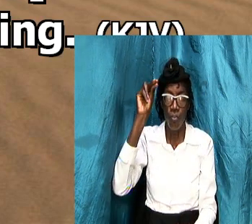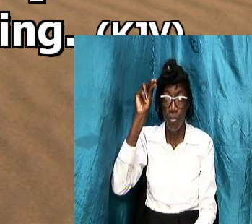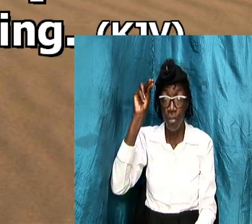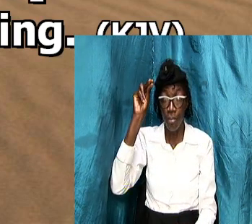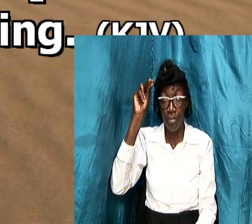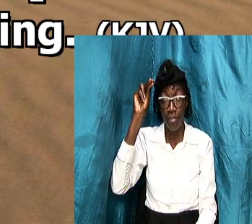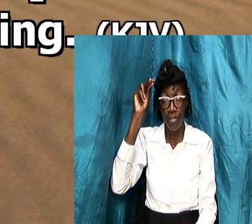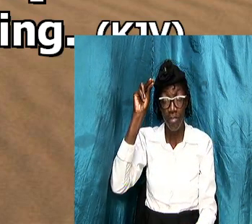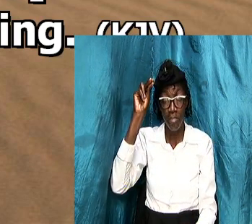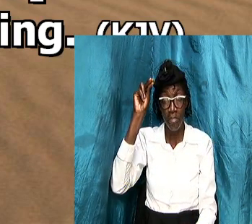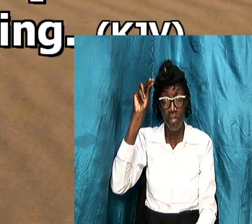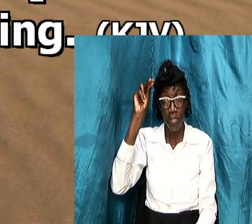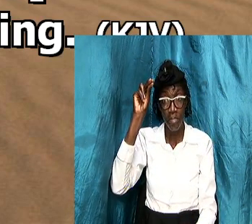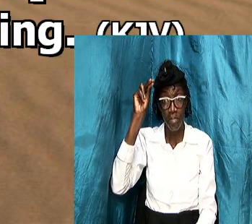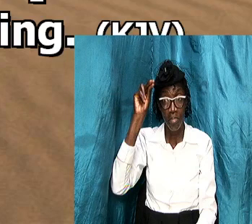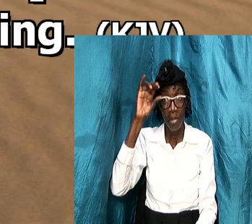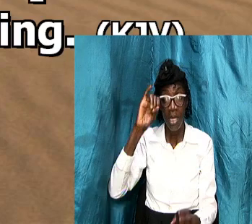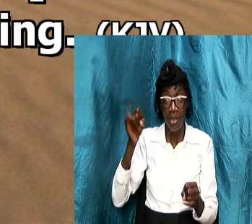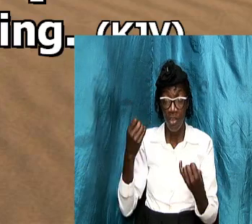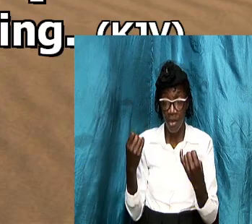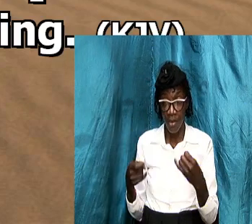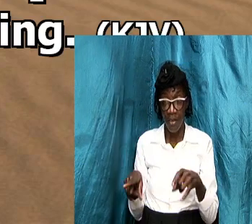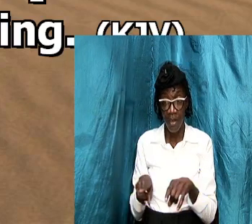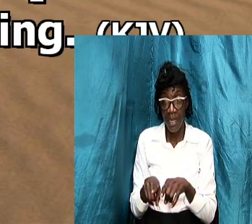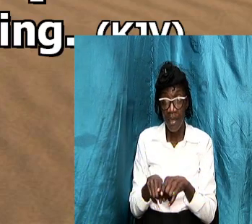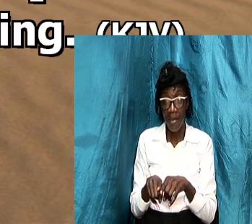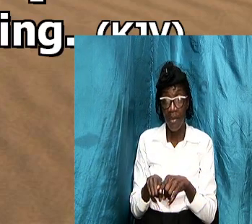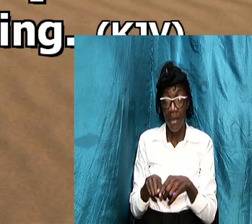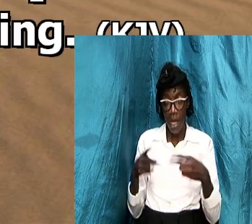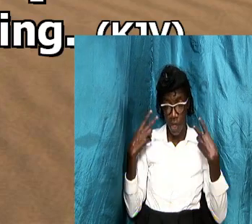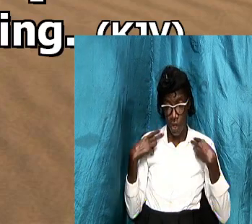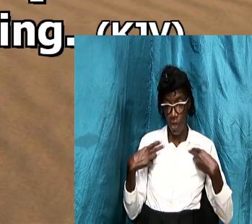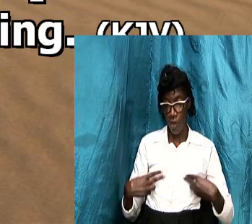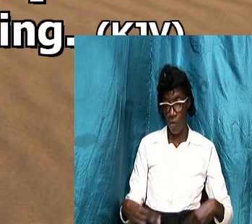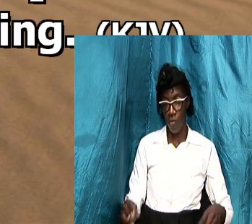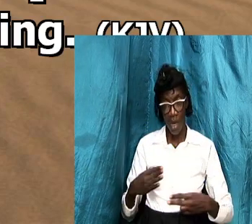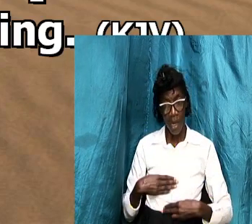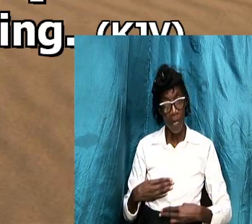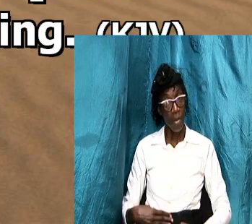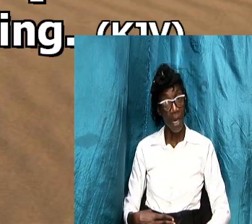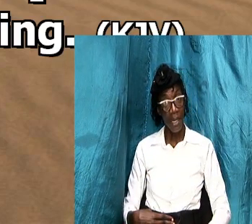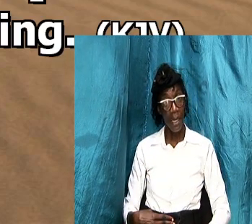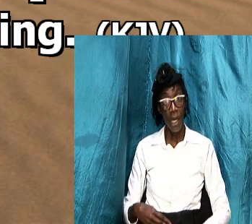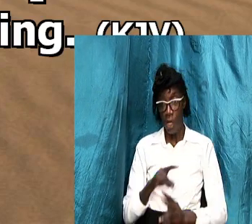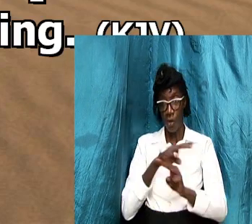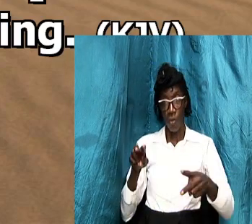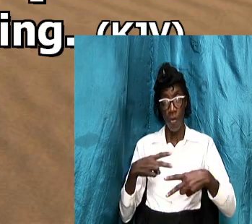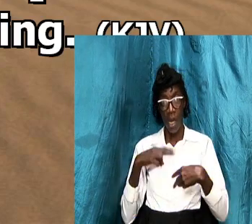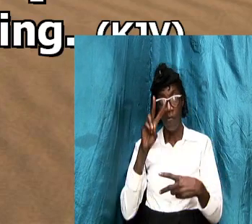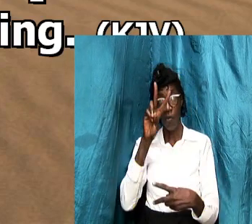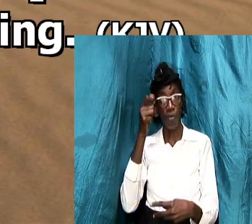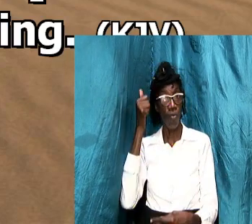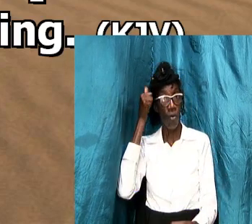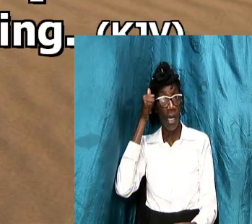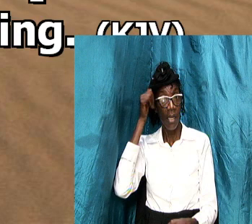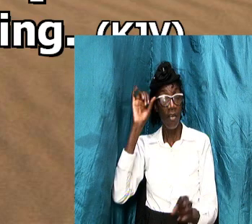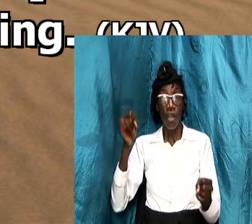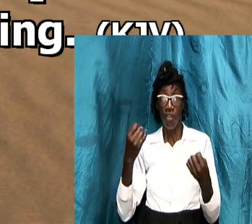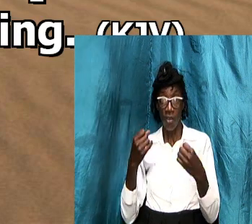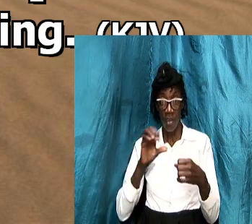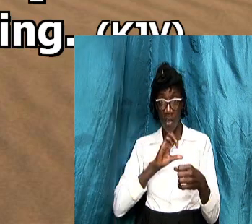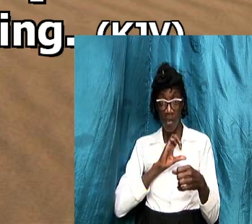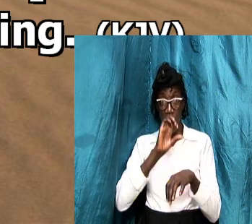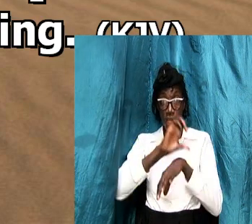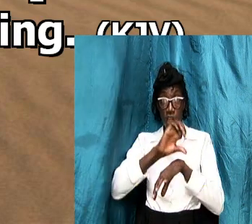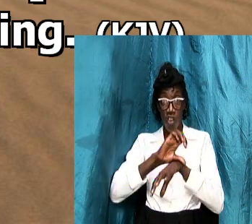just as the human body is not meant to have two heads just as the church